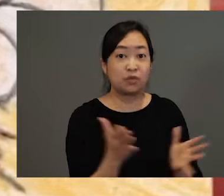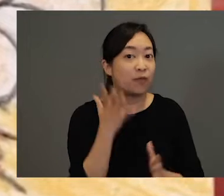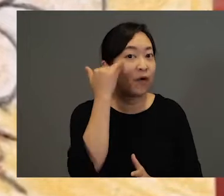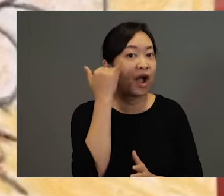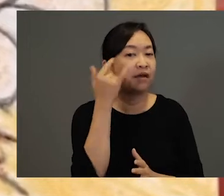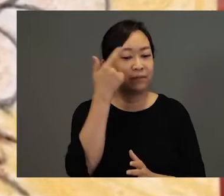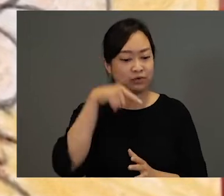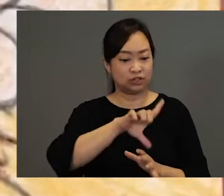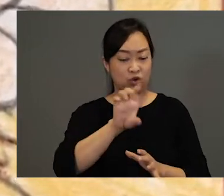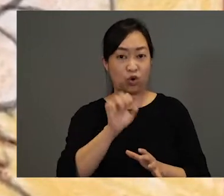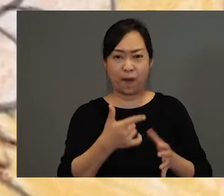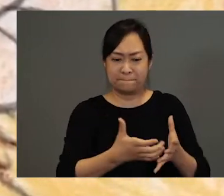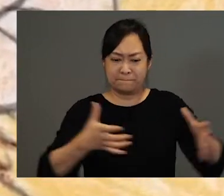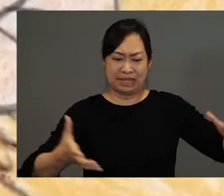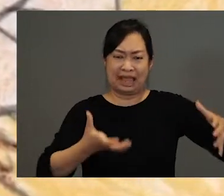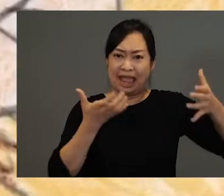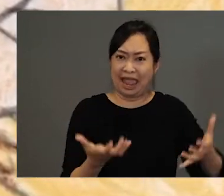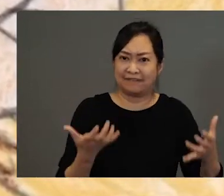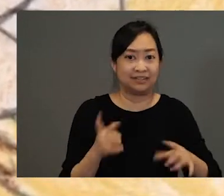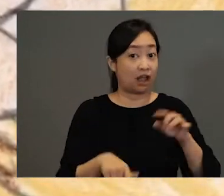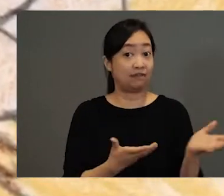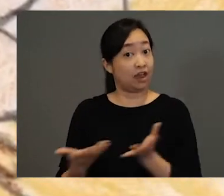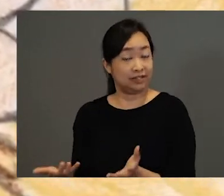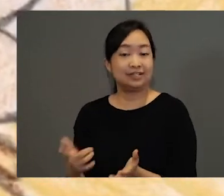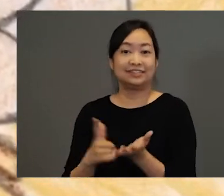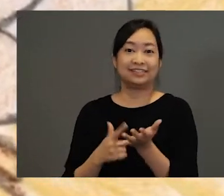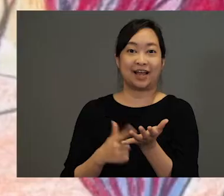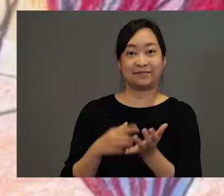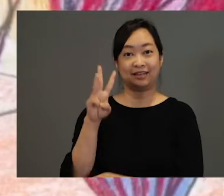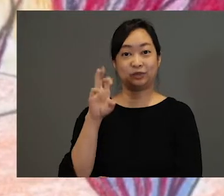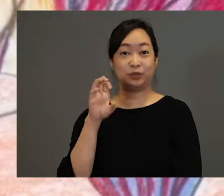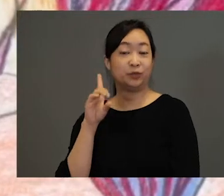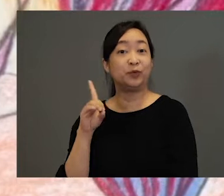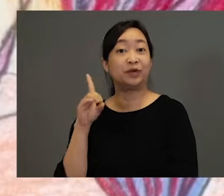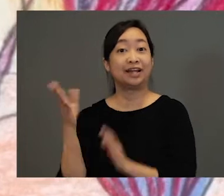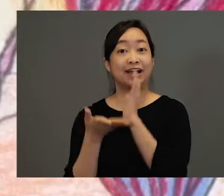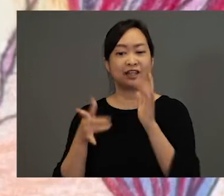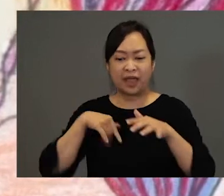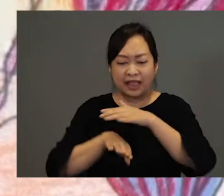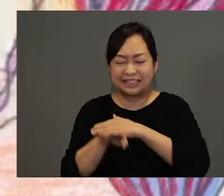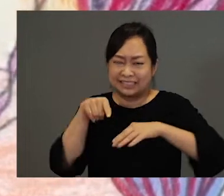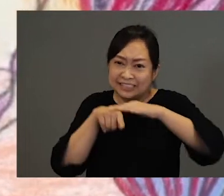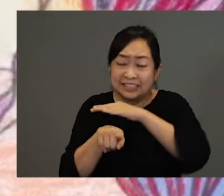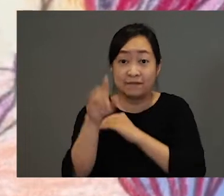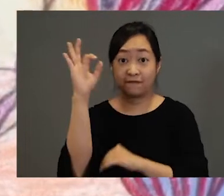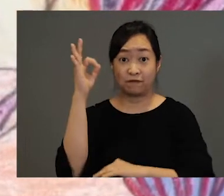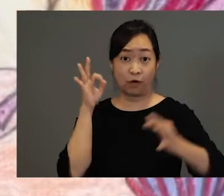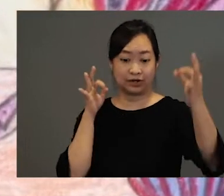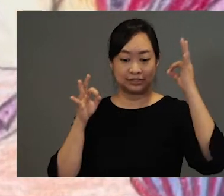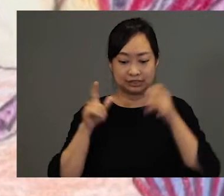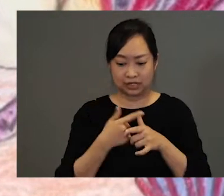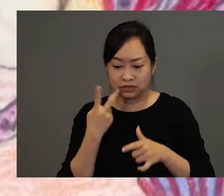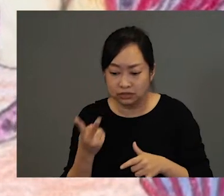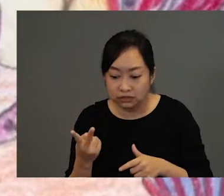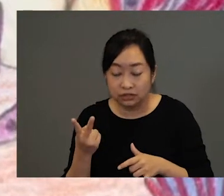smaller pieces because the logs were very big and heavy for him to carry. Sometimes the woodcutter would go deep into the forest